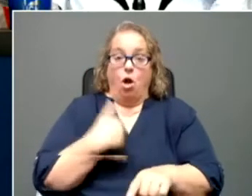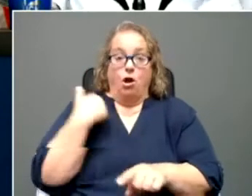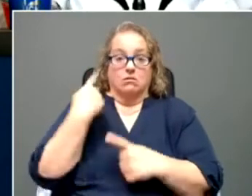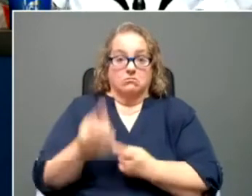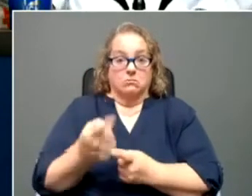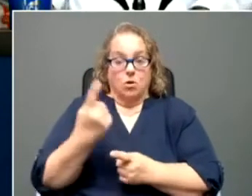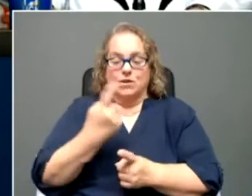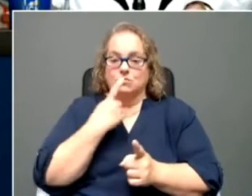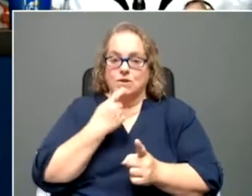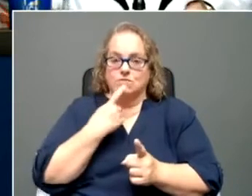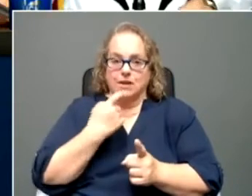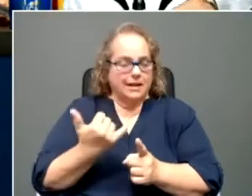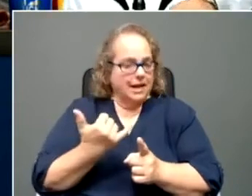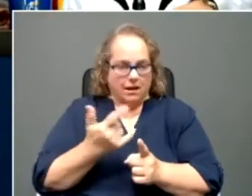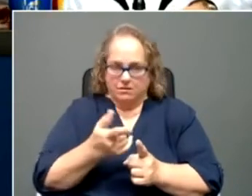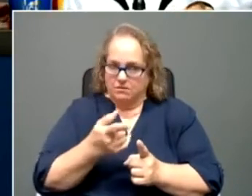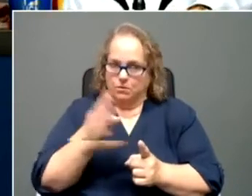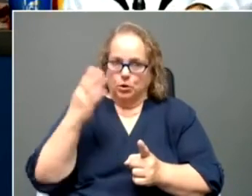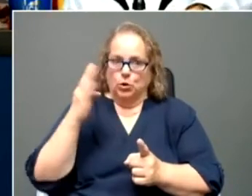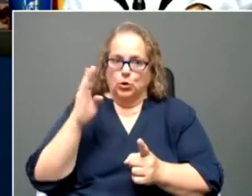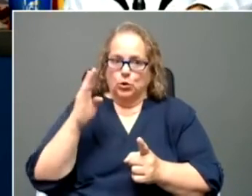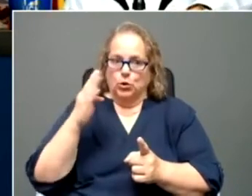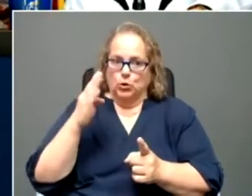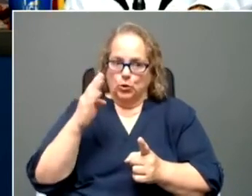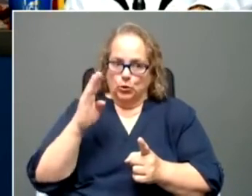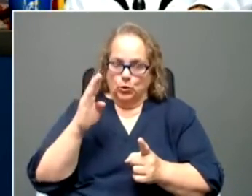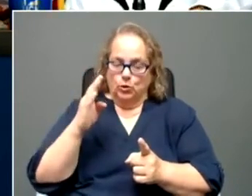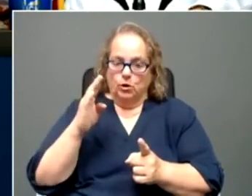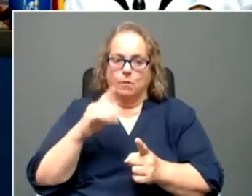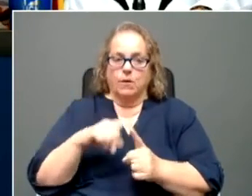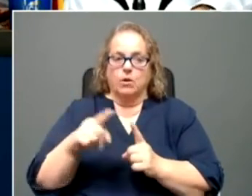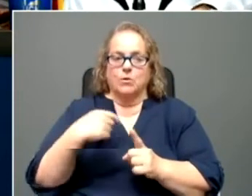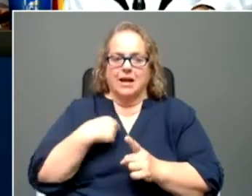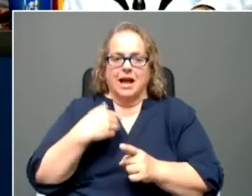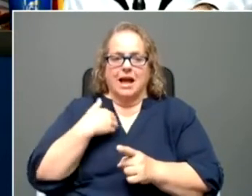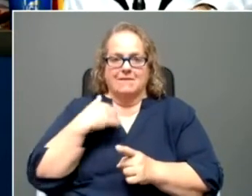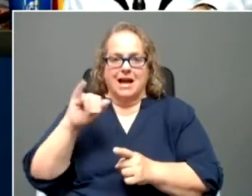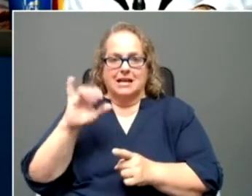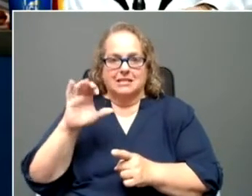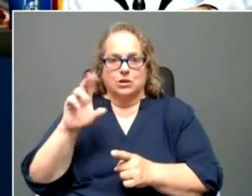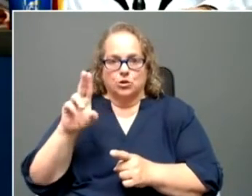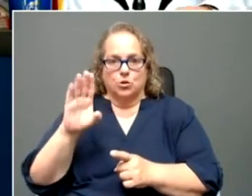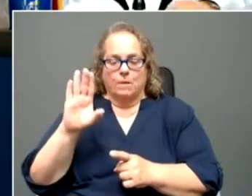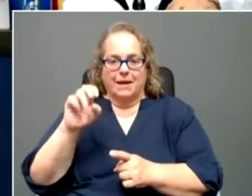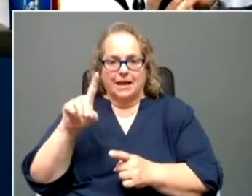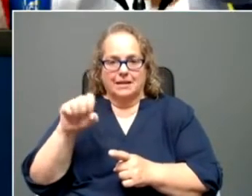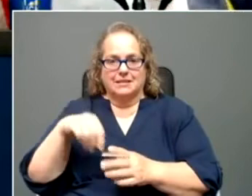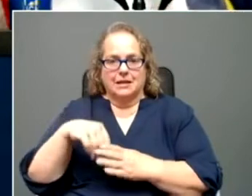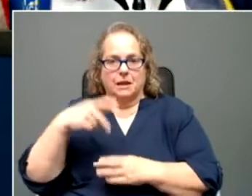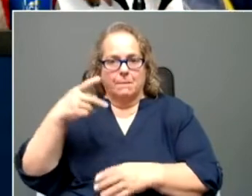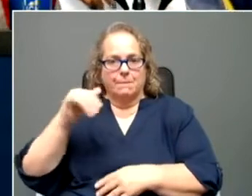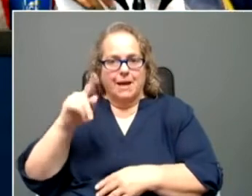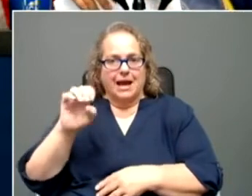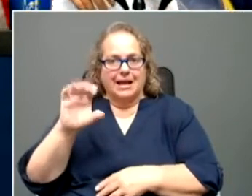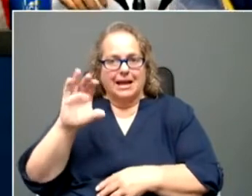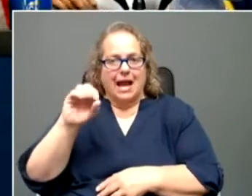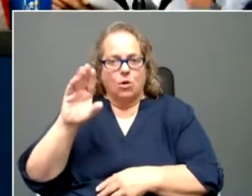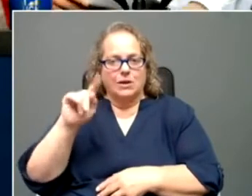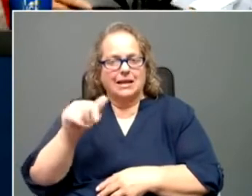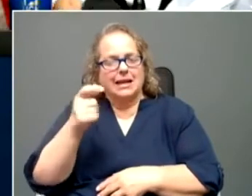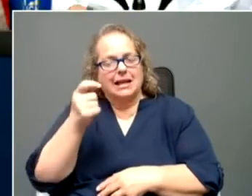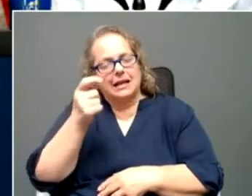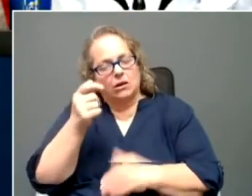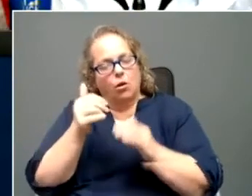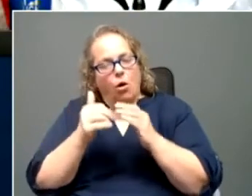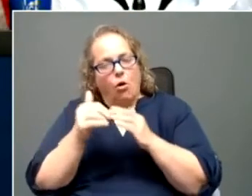red is now back in in the blue. Um, and what we have is ICU beds in Pike County, just barely over that 80